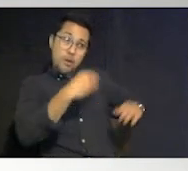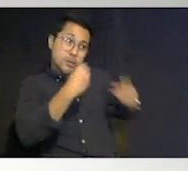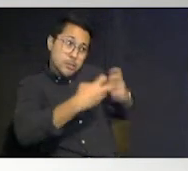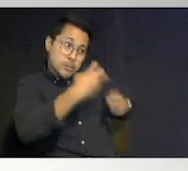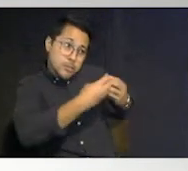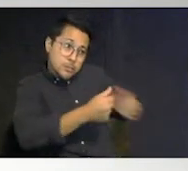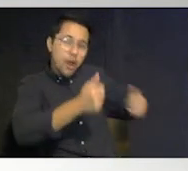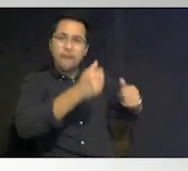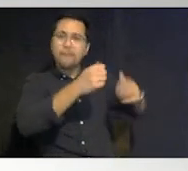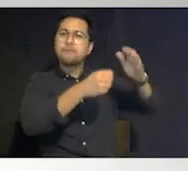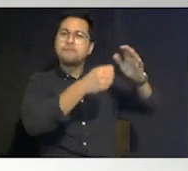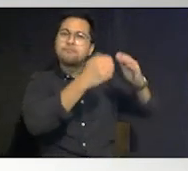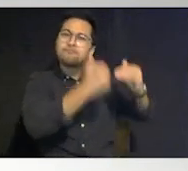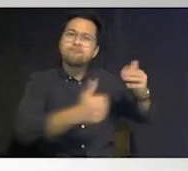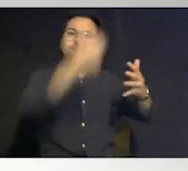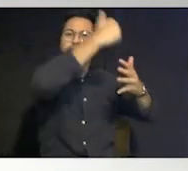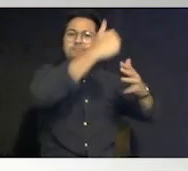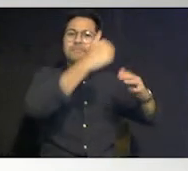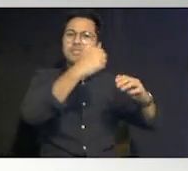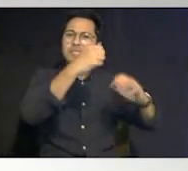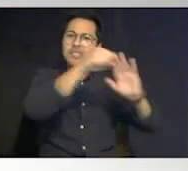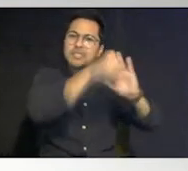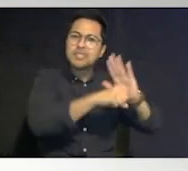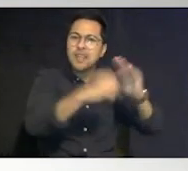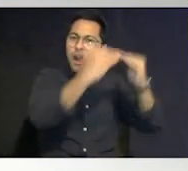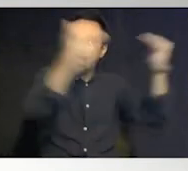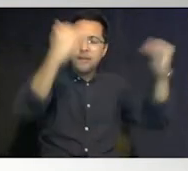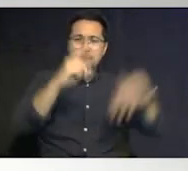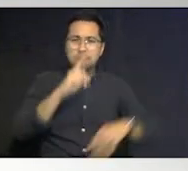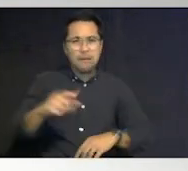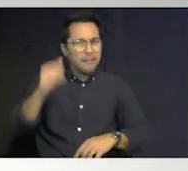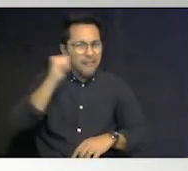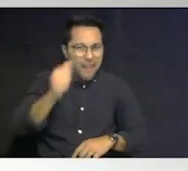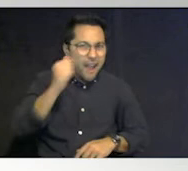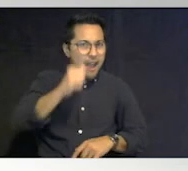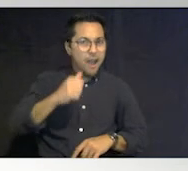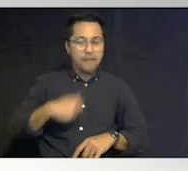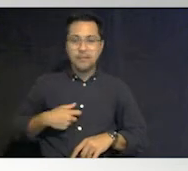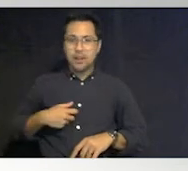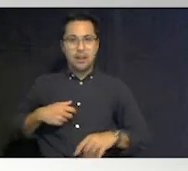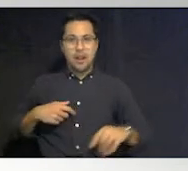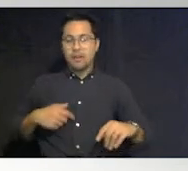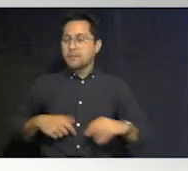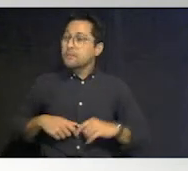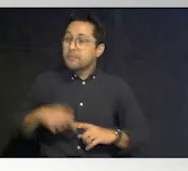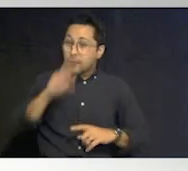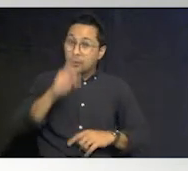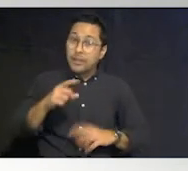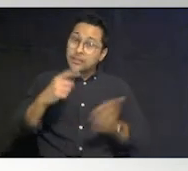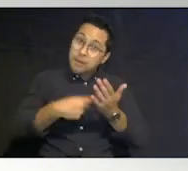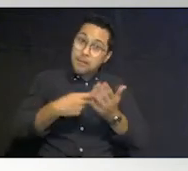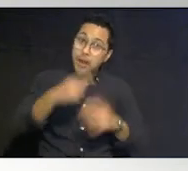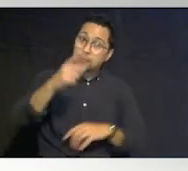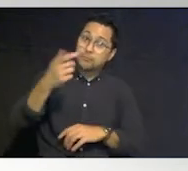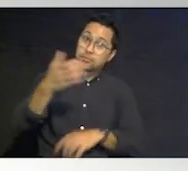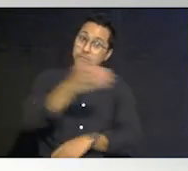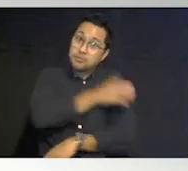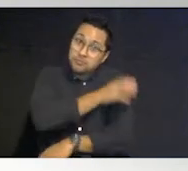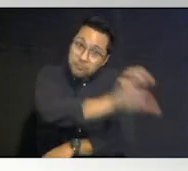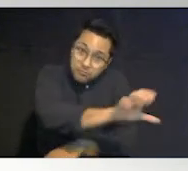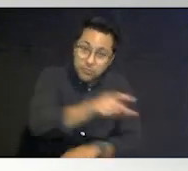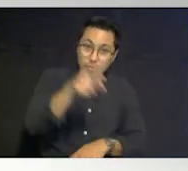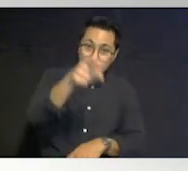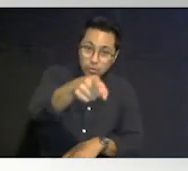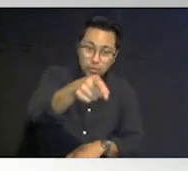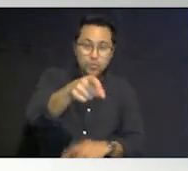and it was huge but they were every single day but sometimes it gets right down to you as an individual and what are the problems you